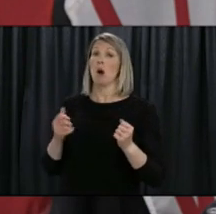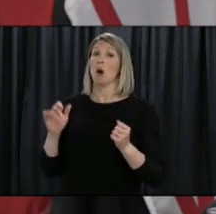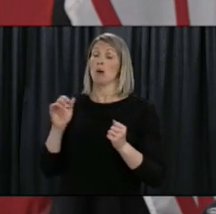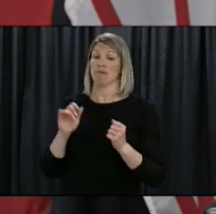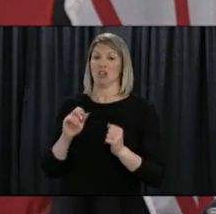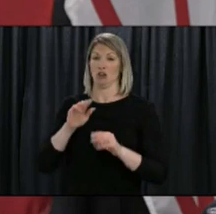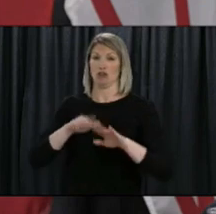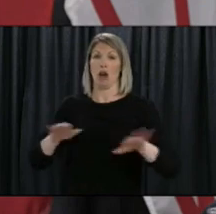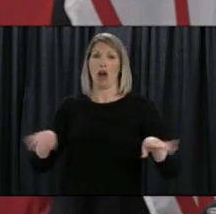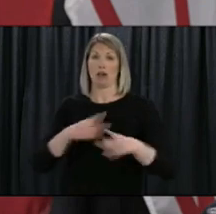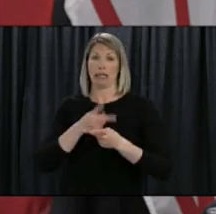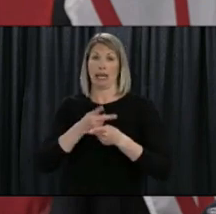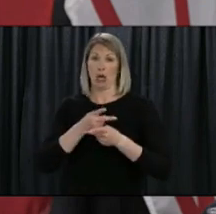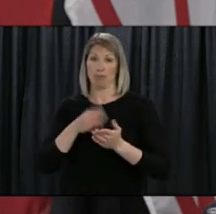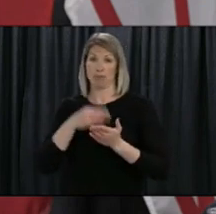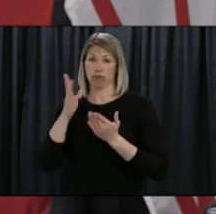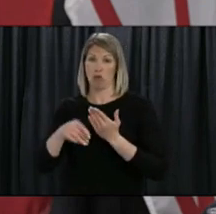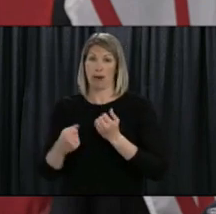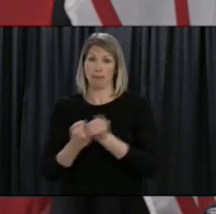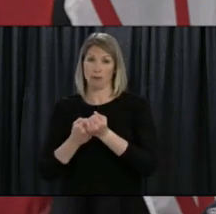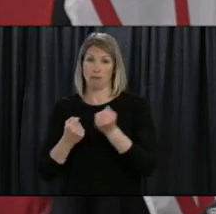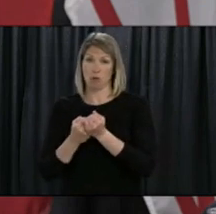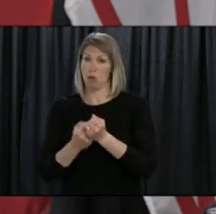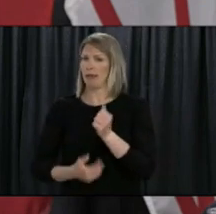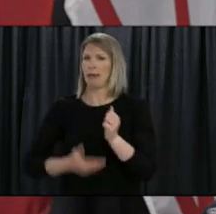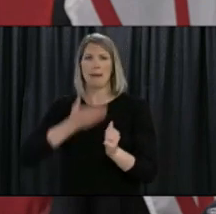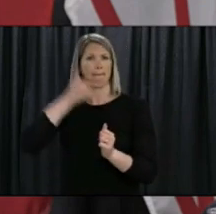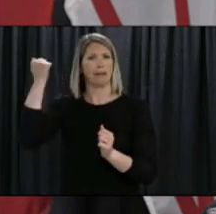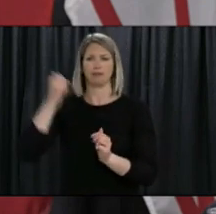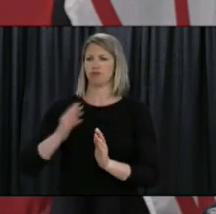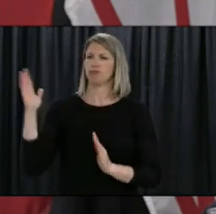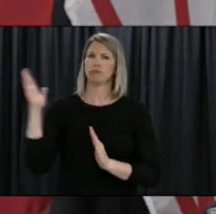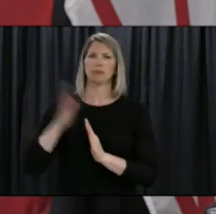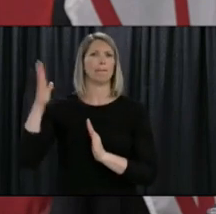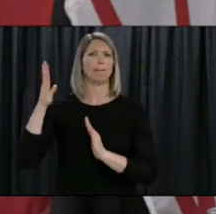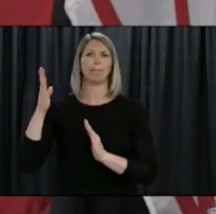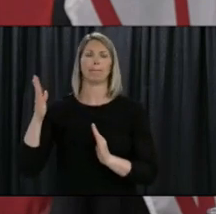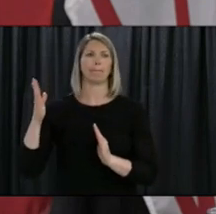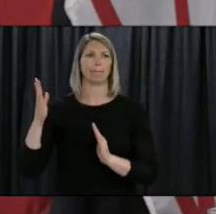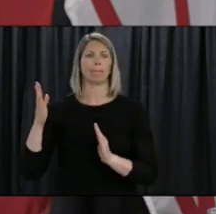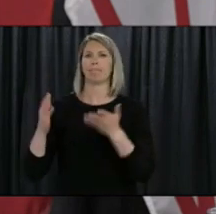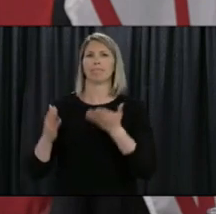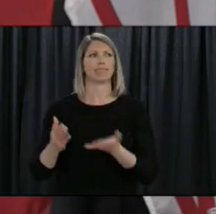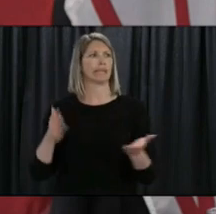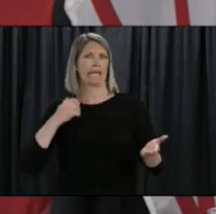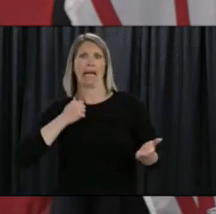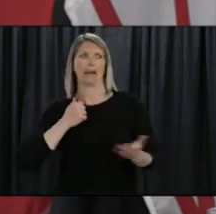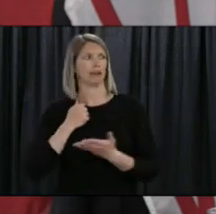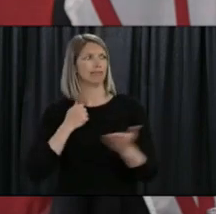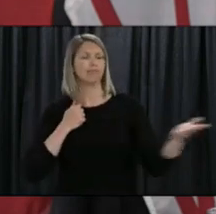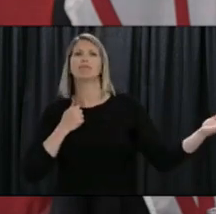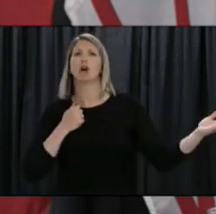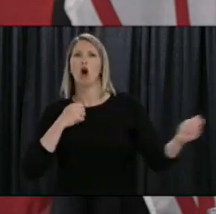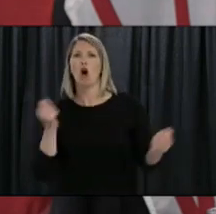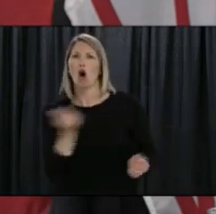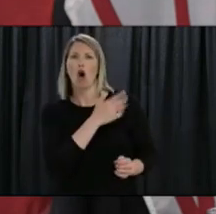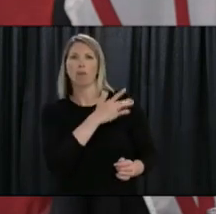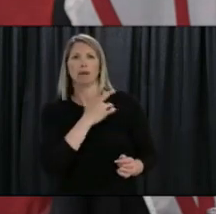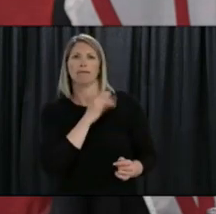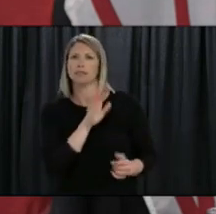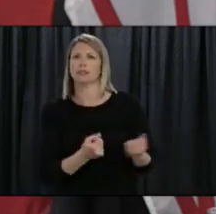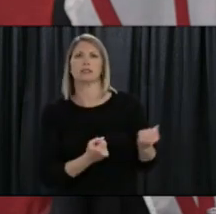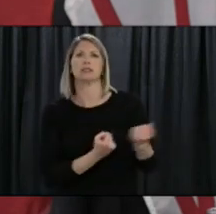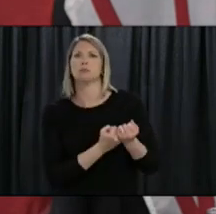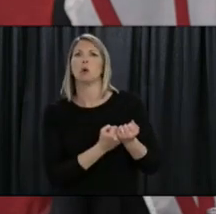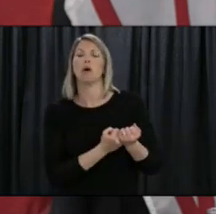best child care program that we would have had anywhere in Canada we've been provided compensation and operating grants for